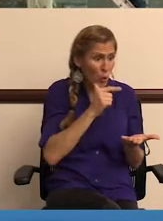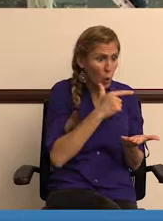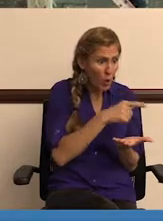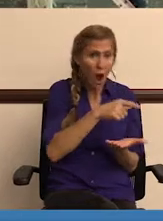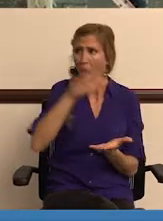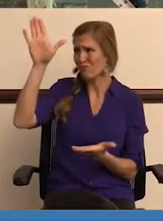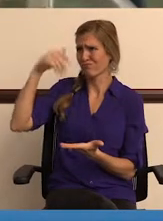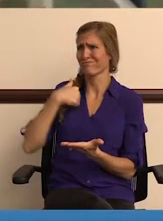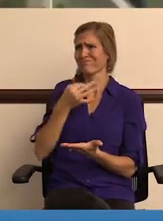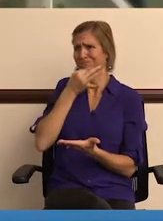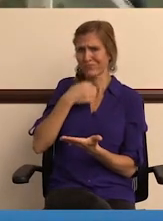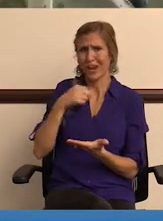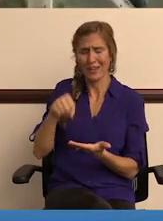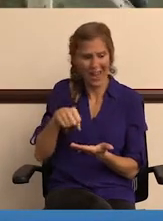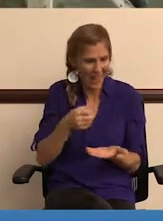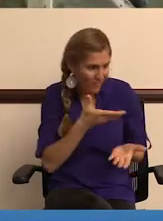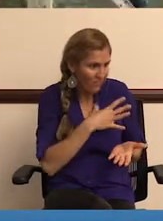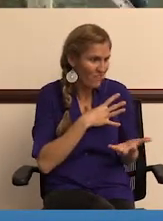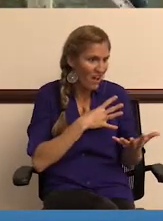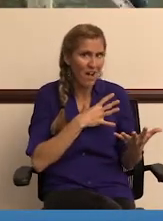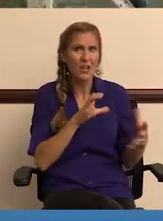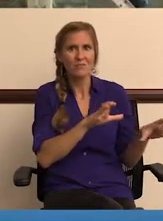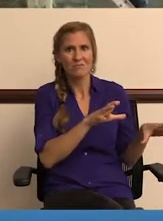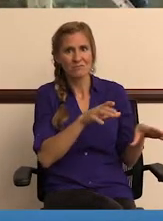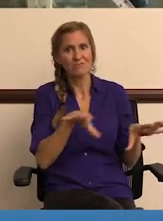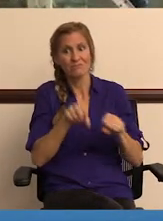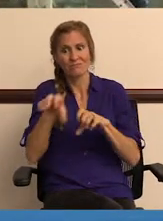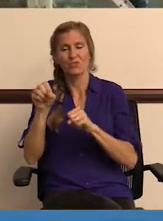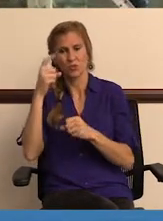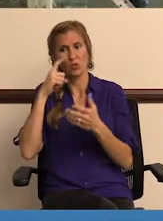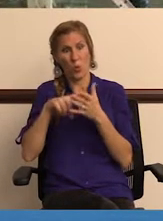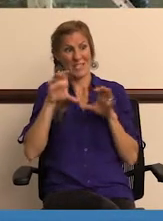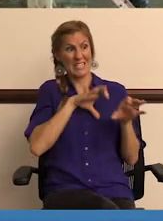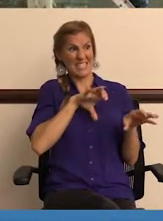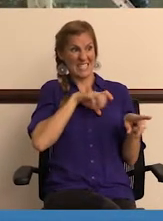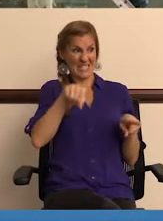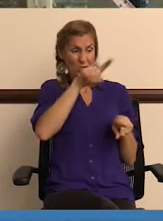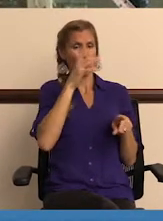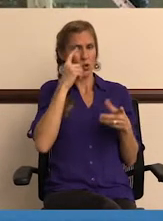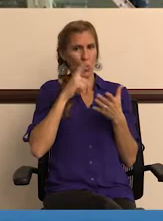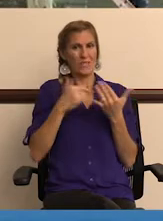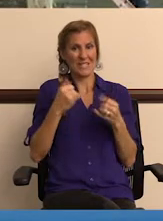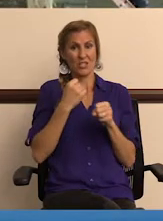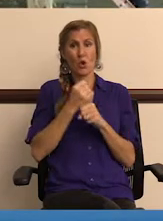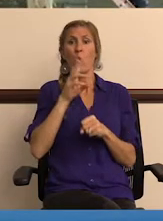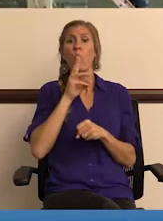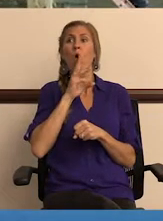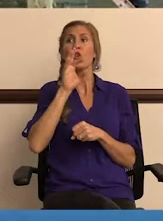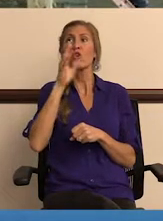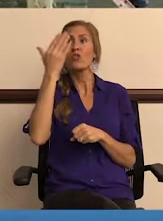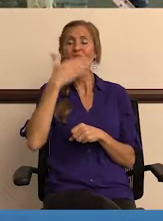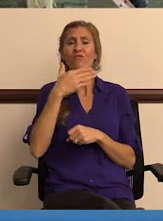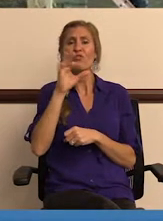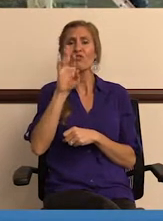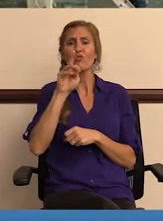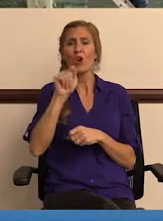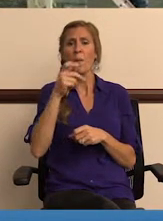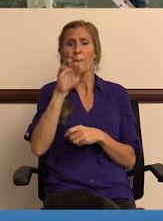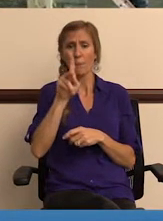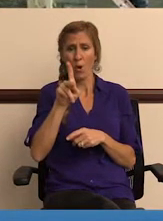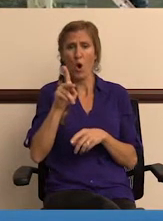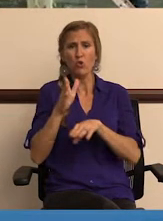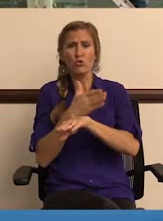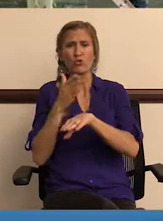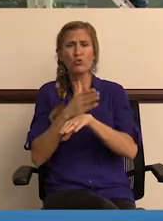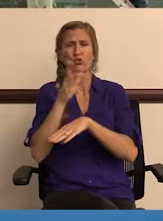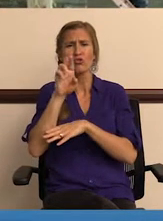them, and they'll respond well. Yeah, I think some of the most visible, like you said, that our citizens will notice this year would be the Waterfront Park Pier